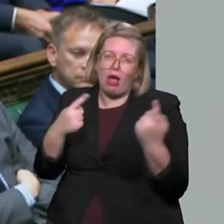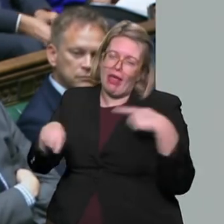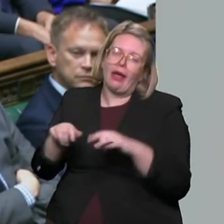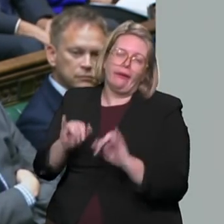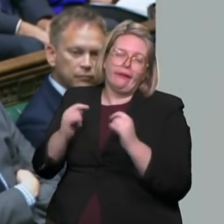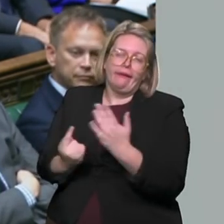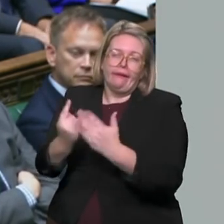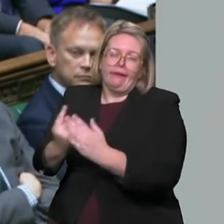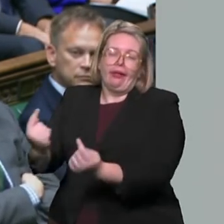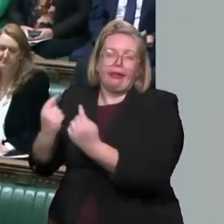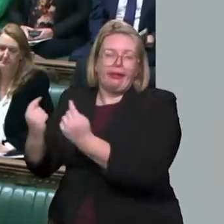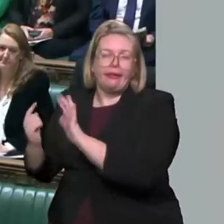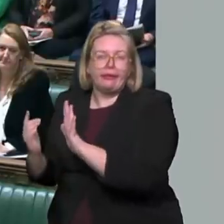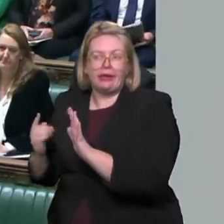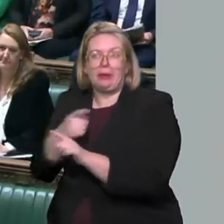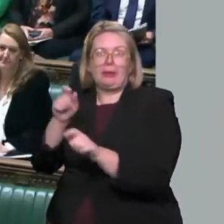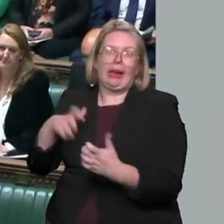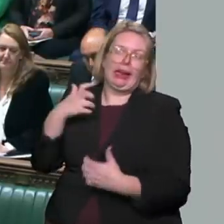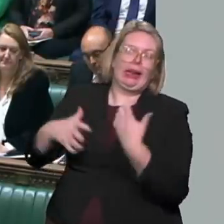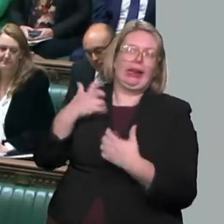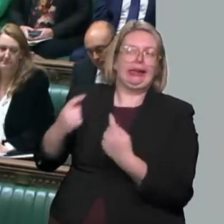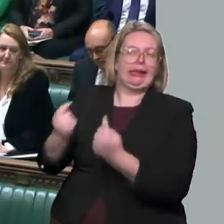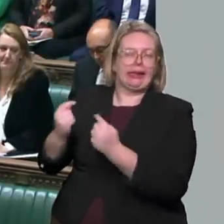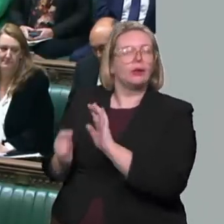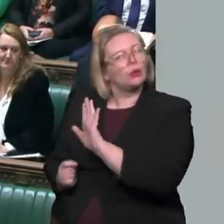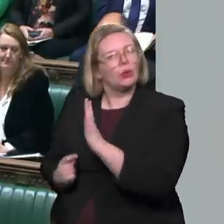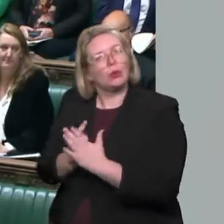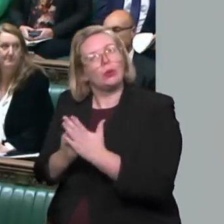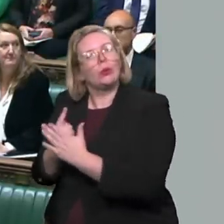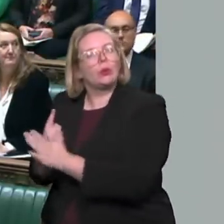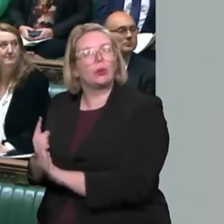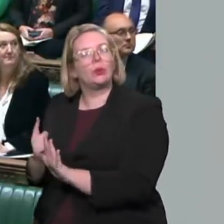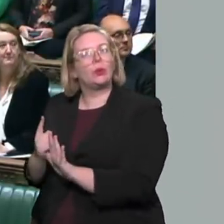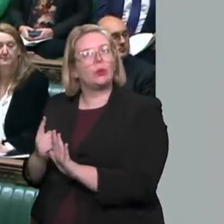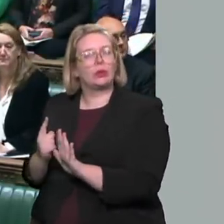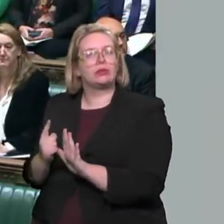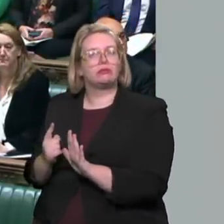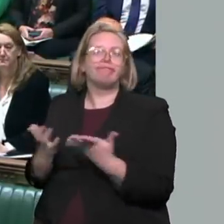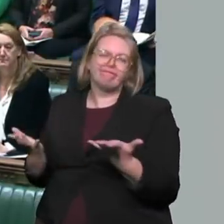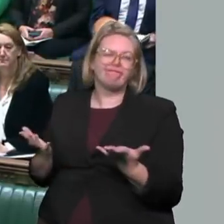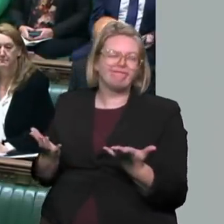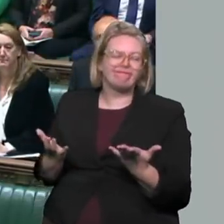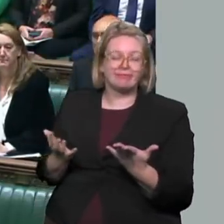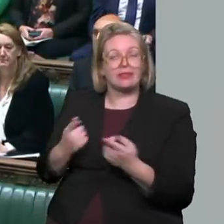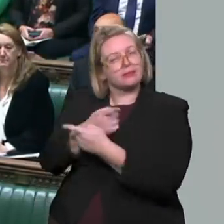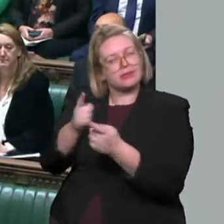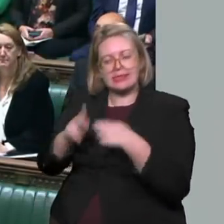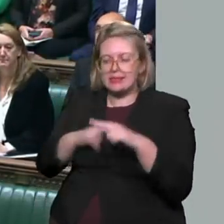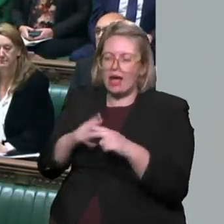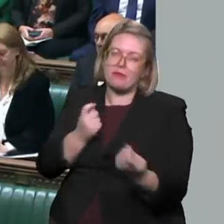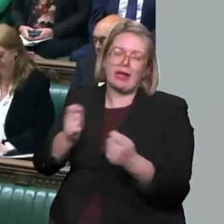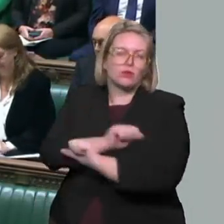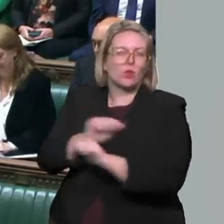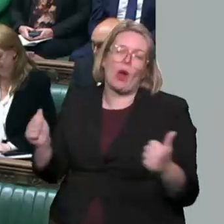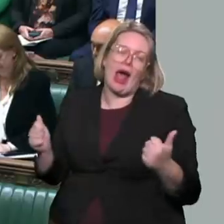front line, who have to deal with anger, with intemperate behaviour and with abuse, and they cope with it magnificently. We